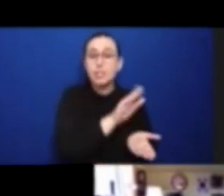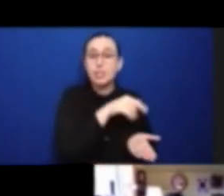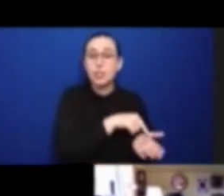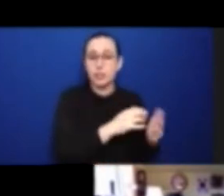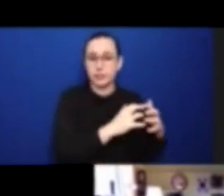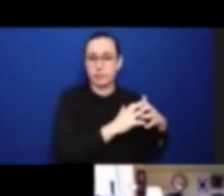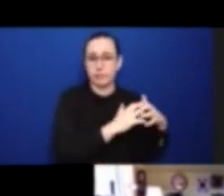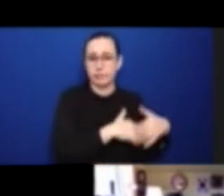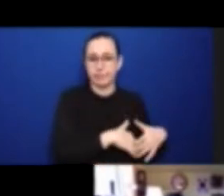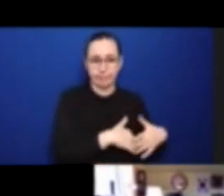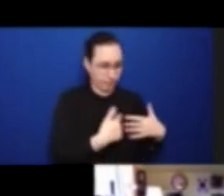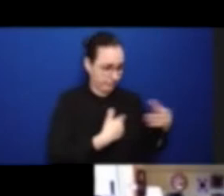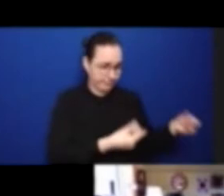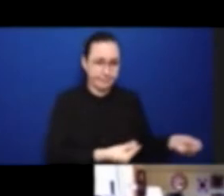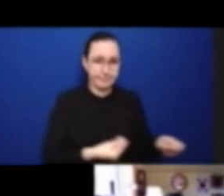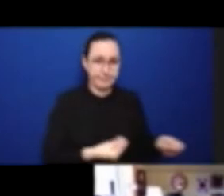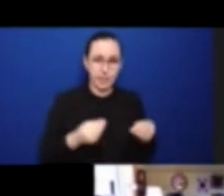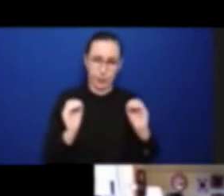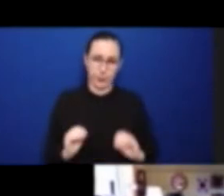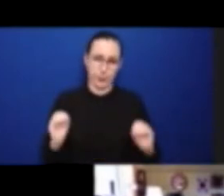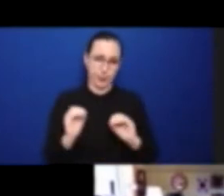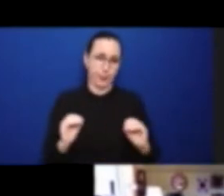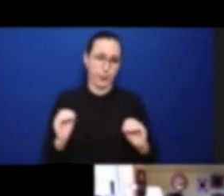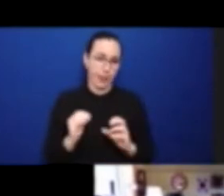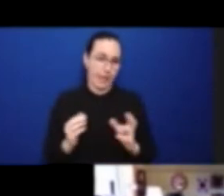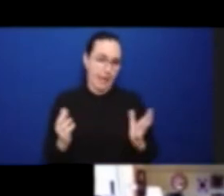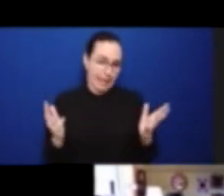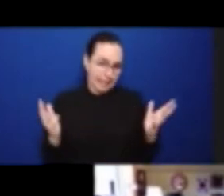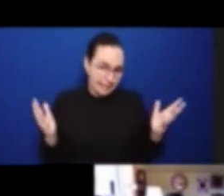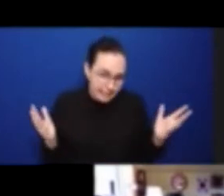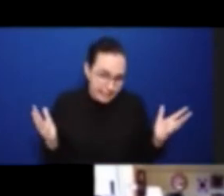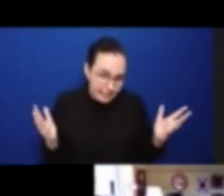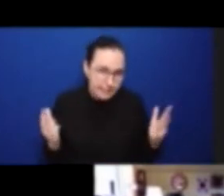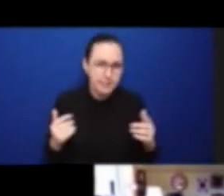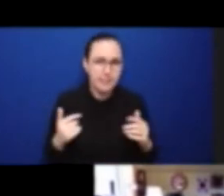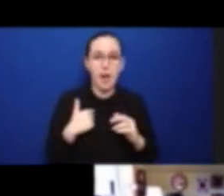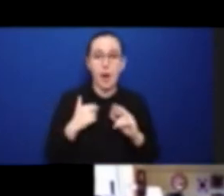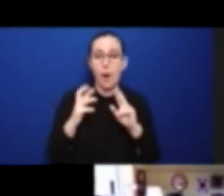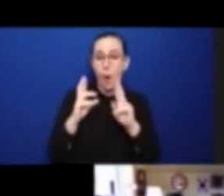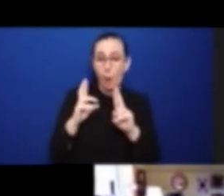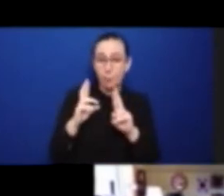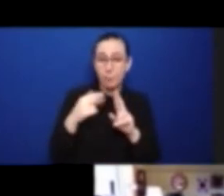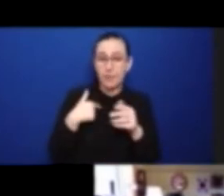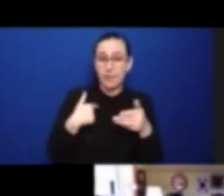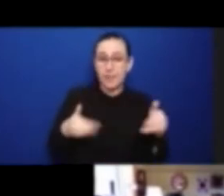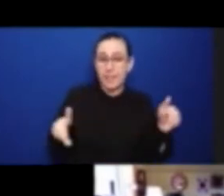going to wing it. And if I tell any lies, you can correct me, okay?